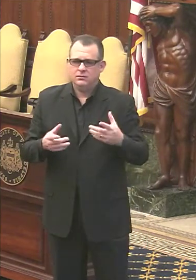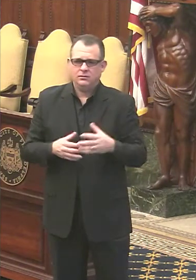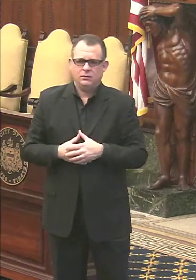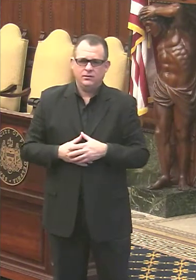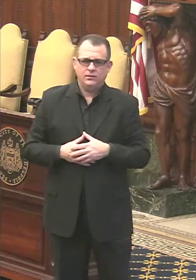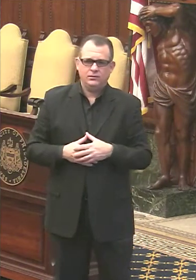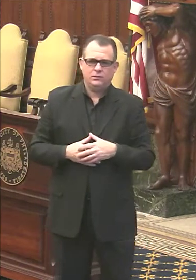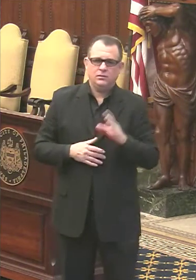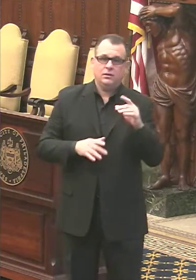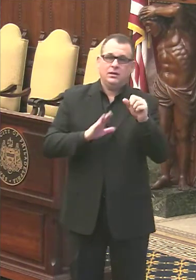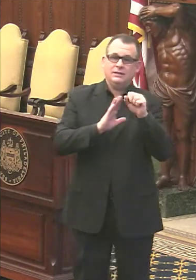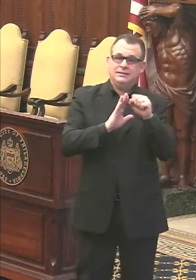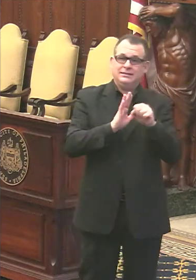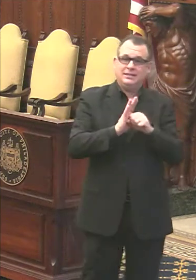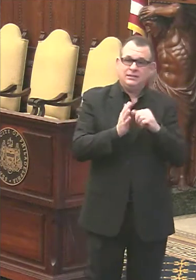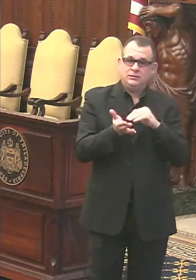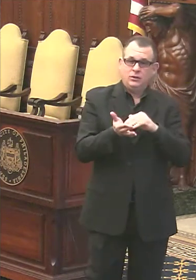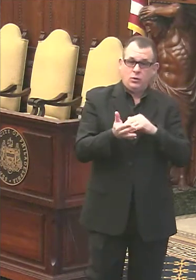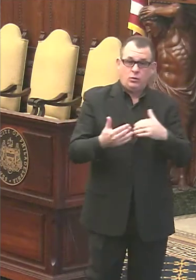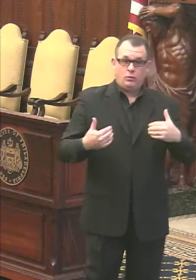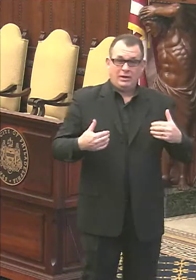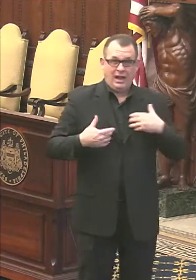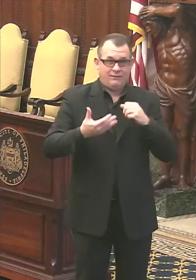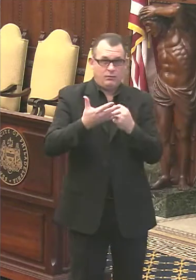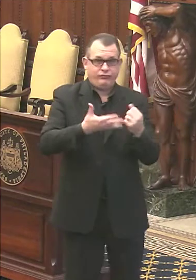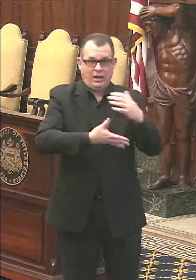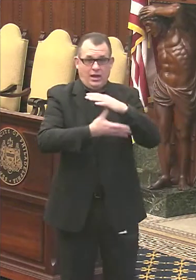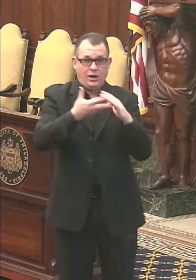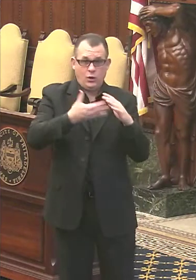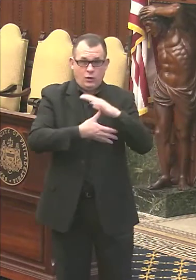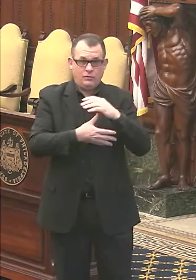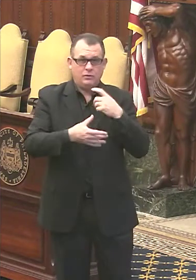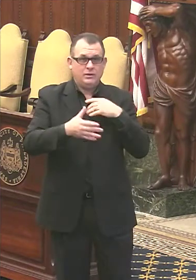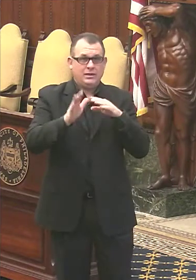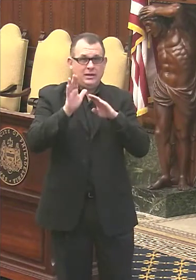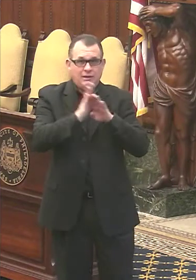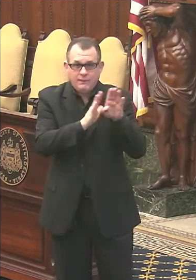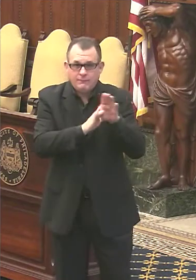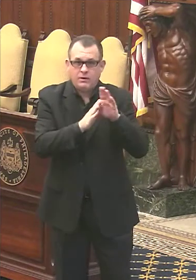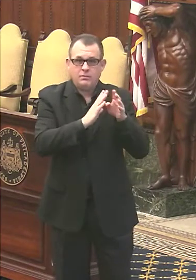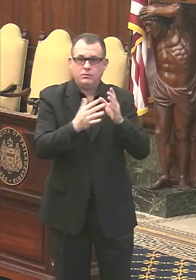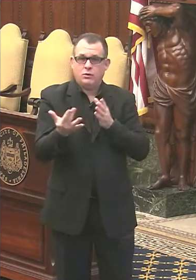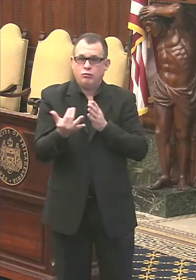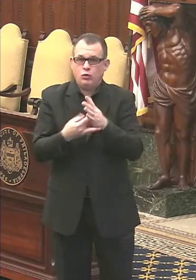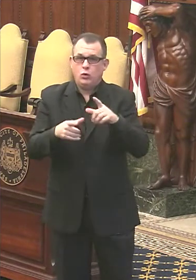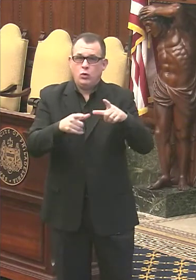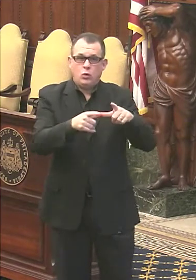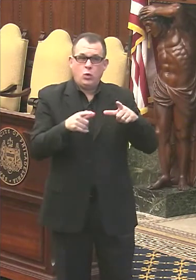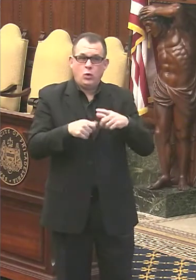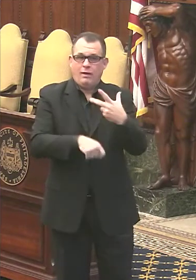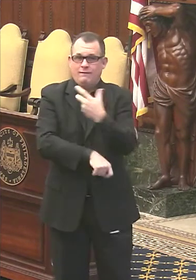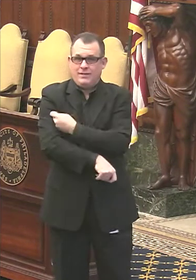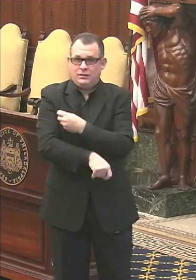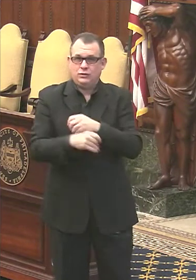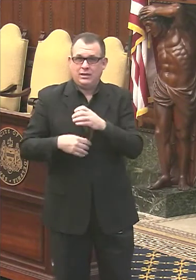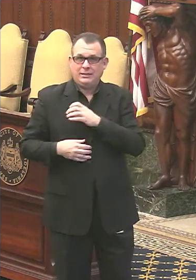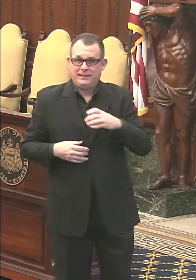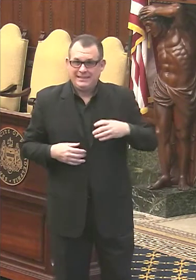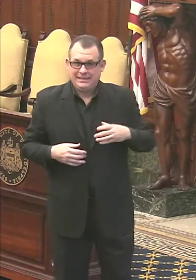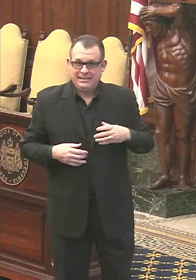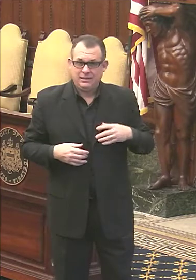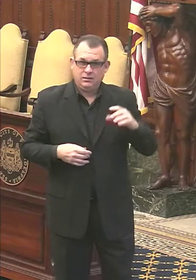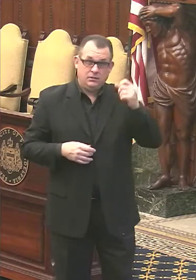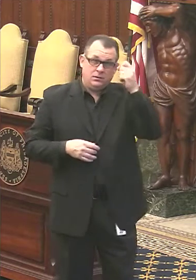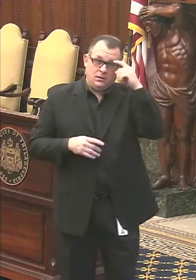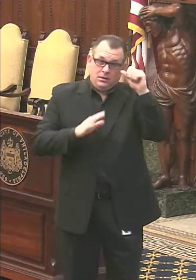we have a priority system that was developed through our local vaccine advisory committee. The state has their own priority scheme